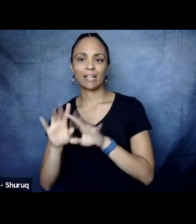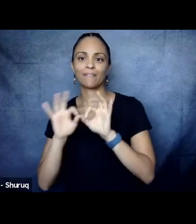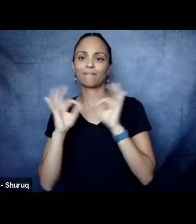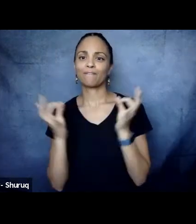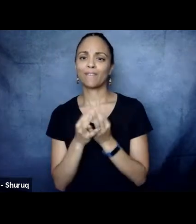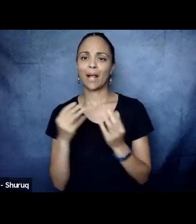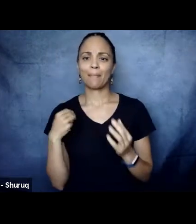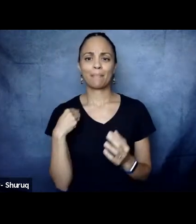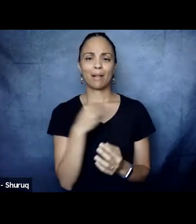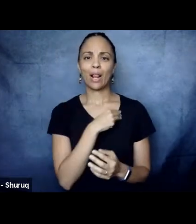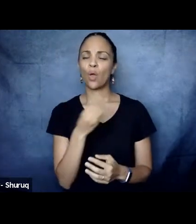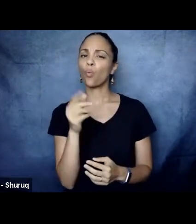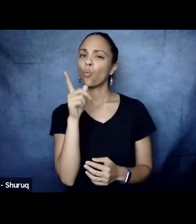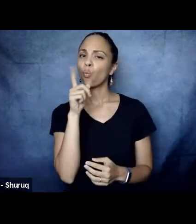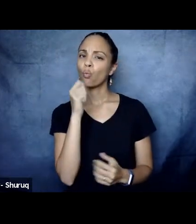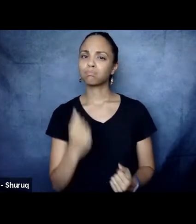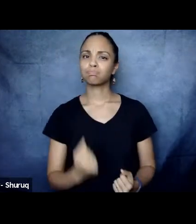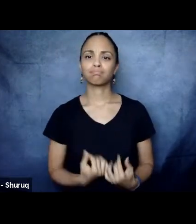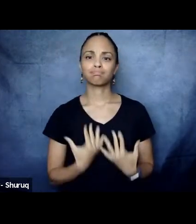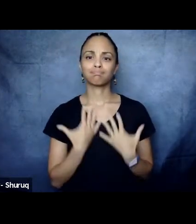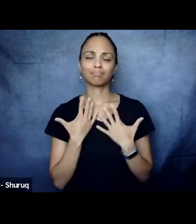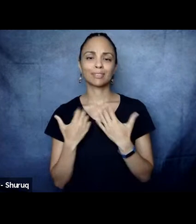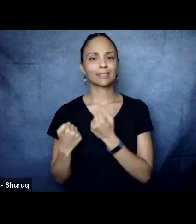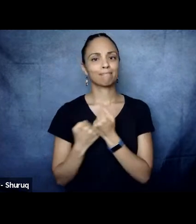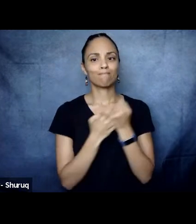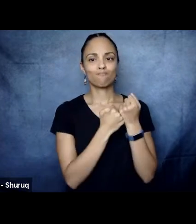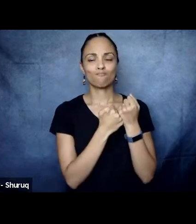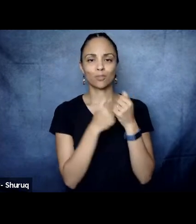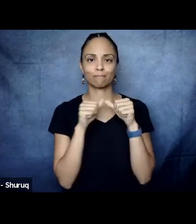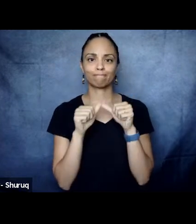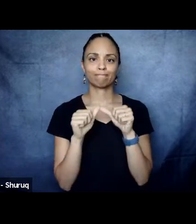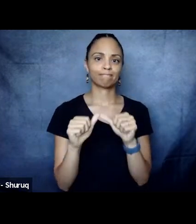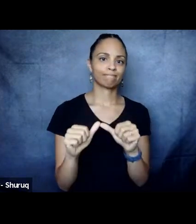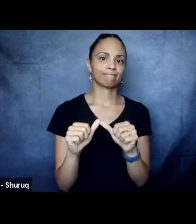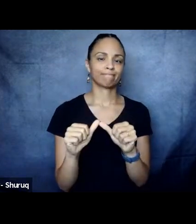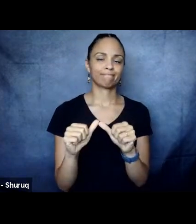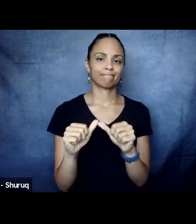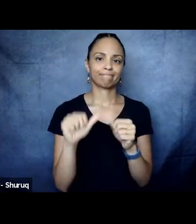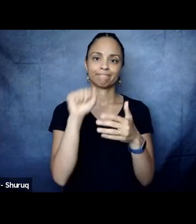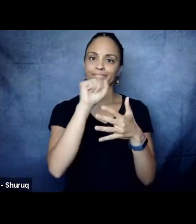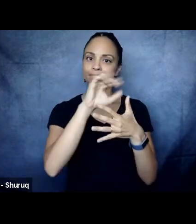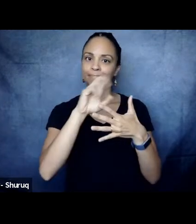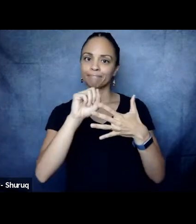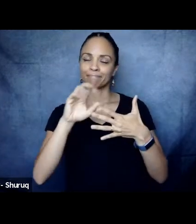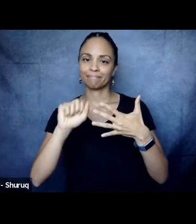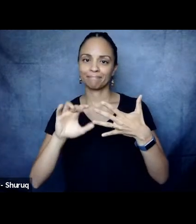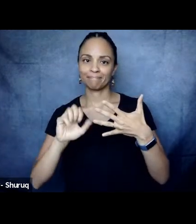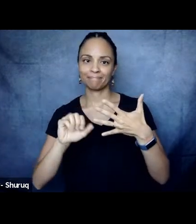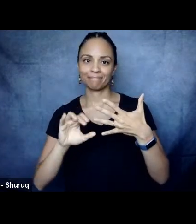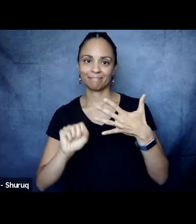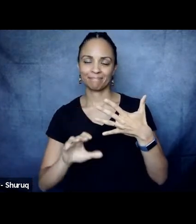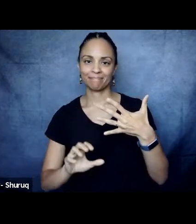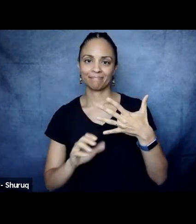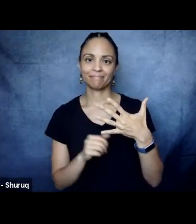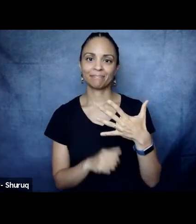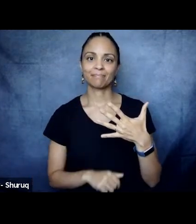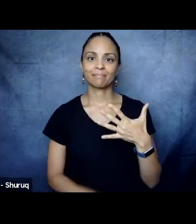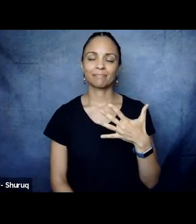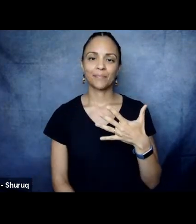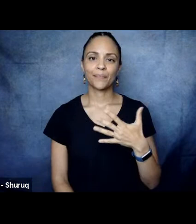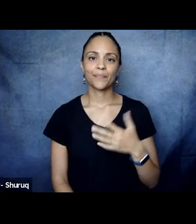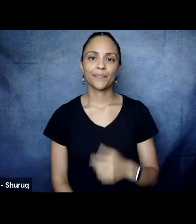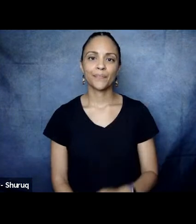Wakangeve and Shem Kangeve. I am Auntie Tuwere Kamuyo